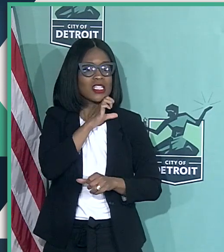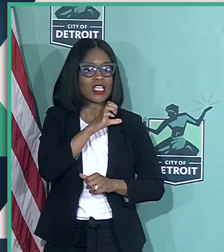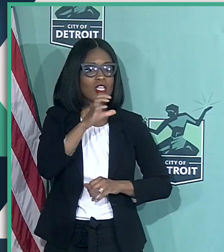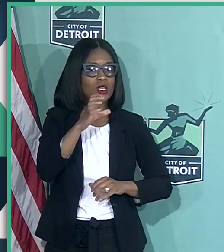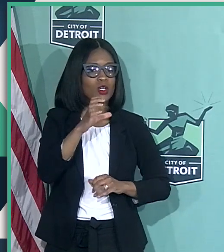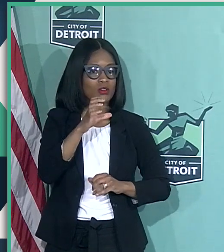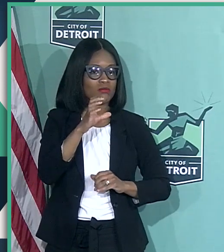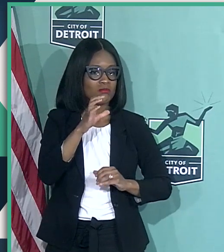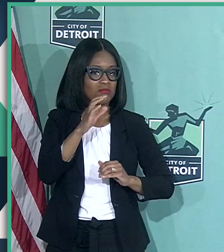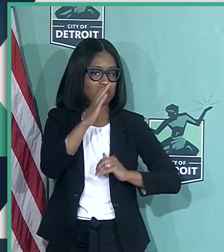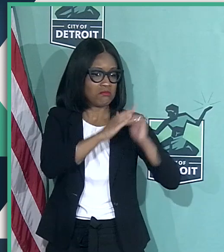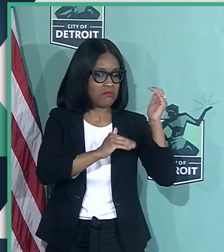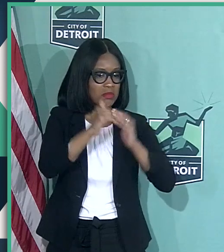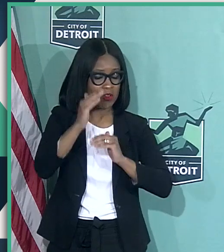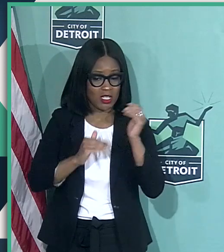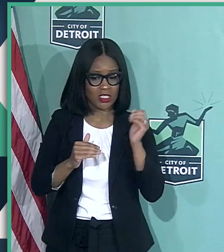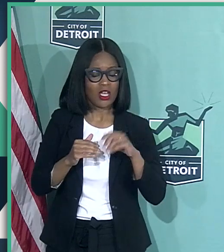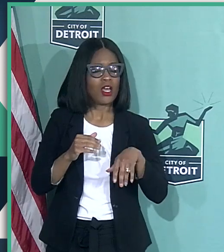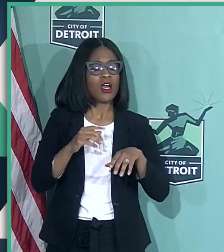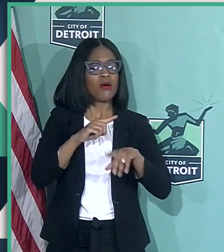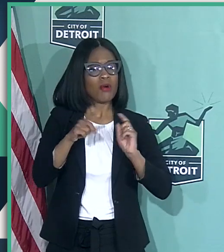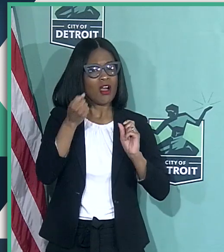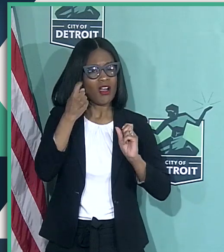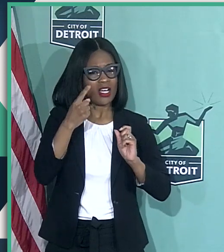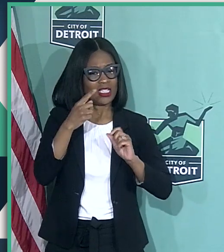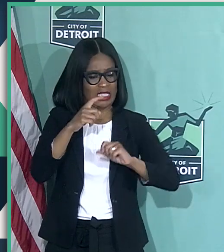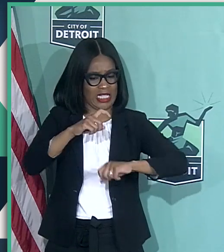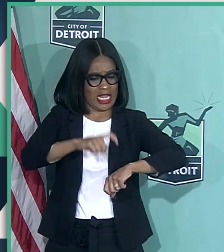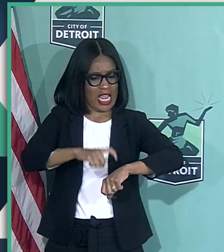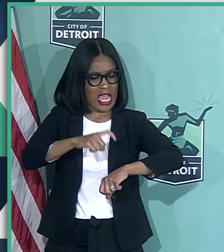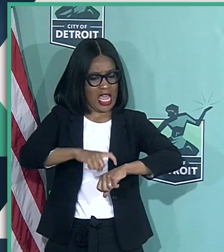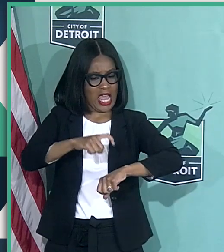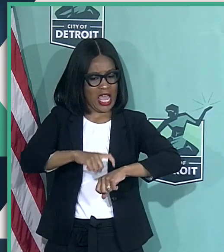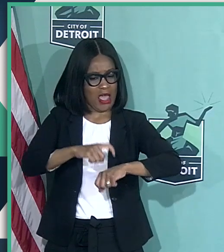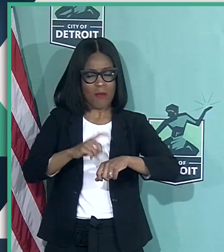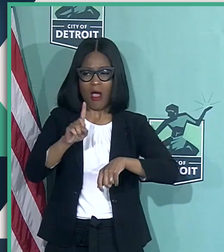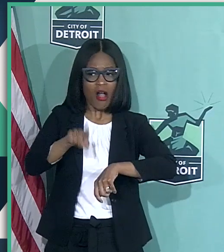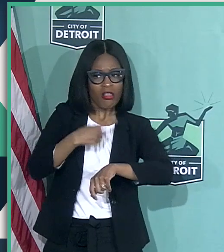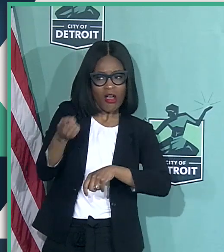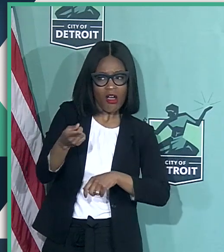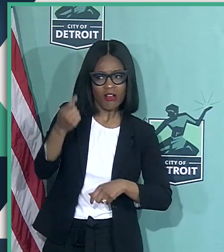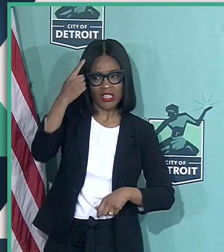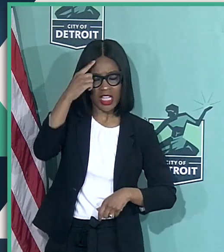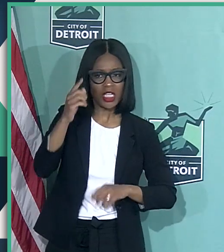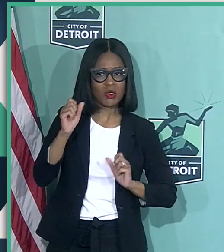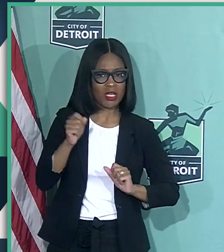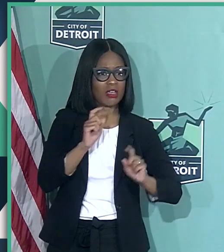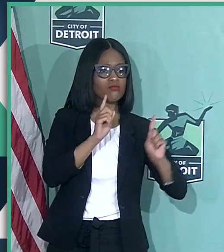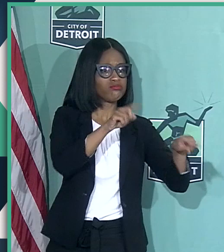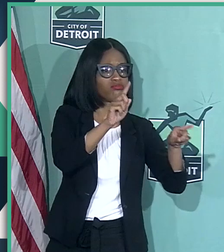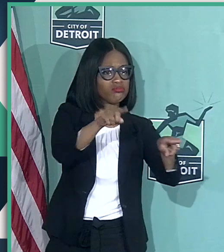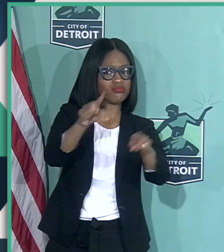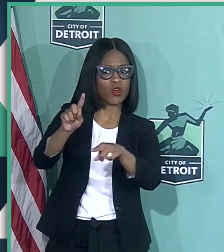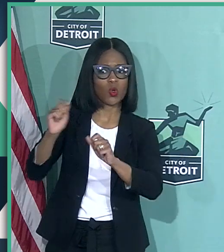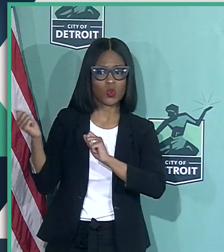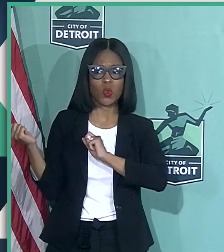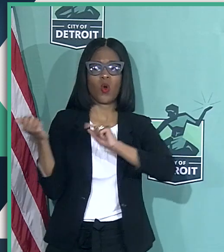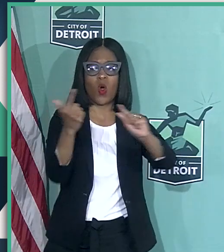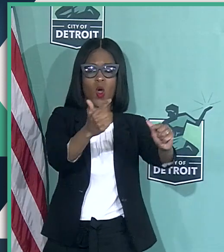the amount of time to cover all of those, how long do you think it will be to get through all those? And is there a point at which